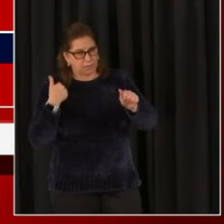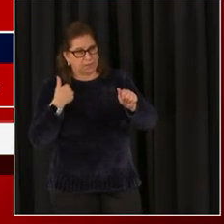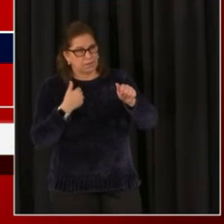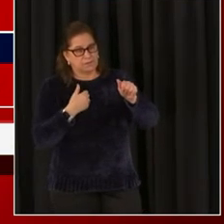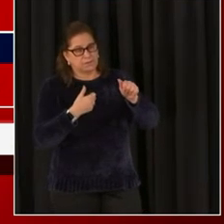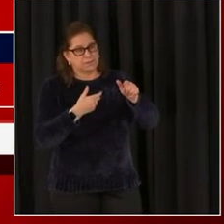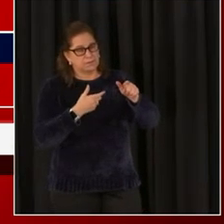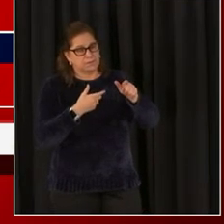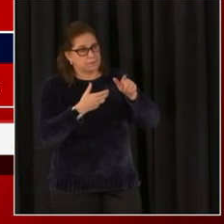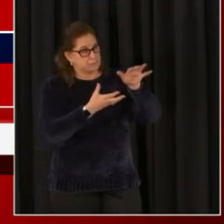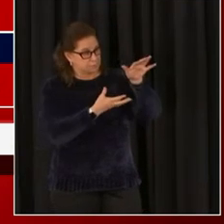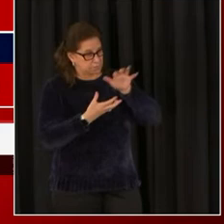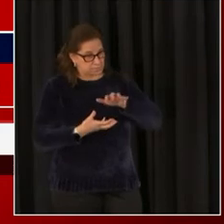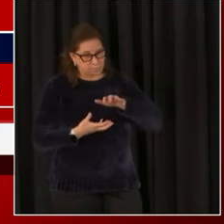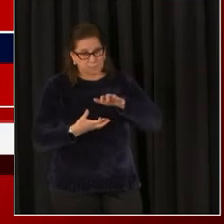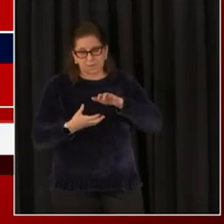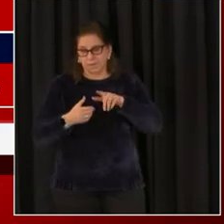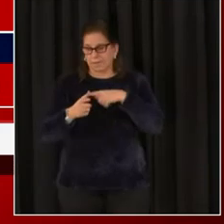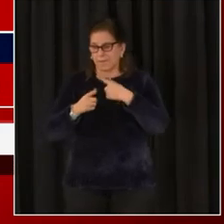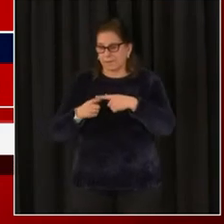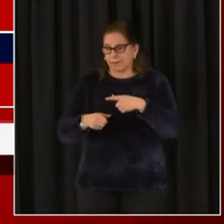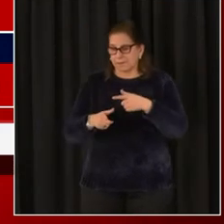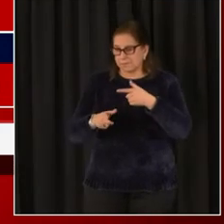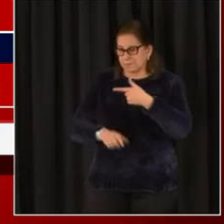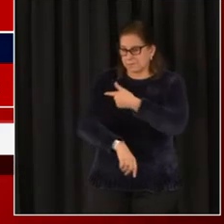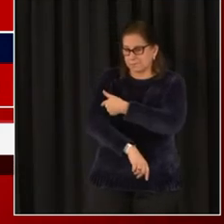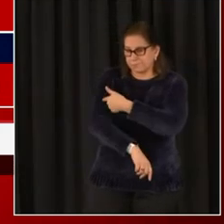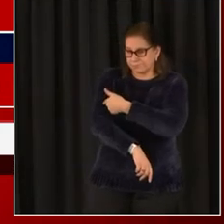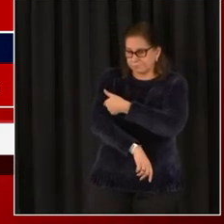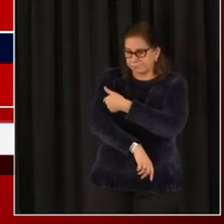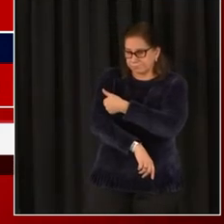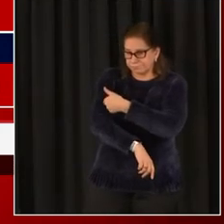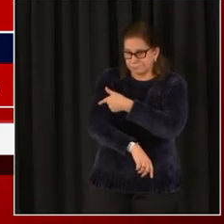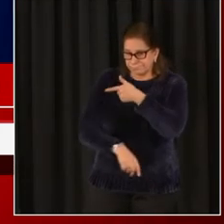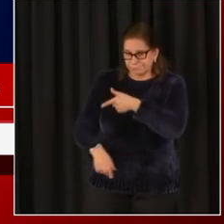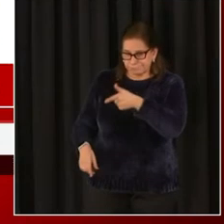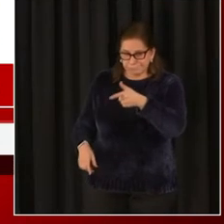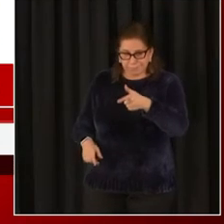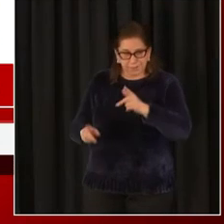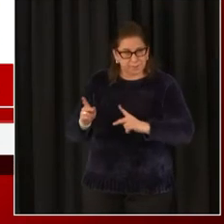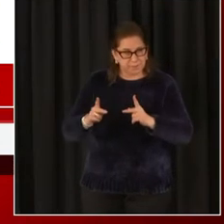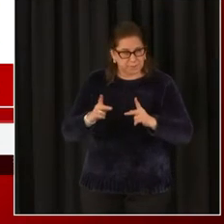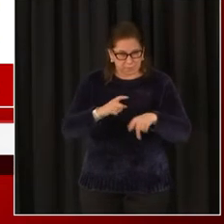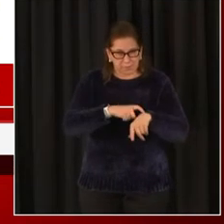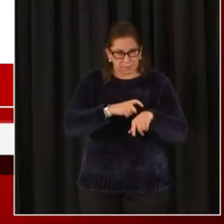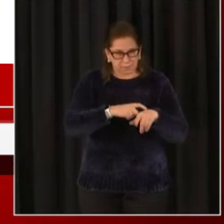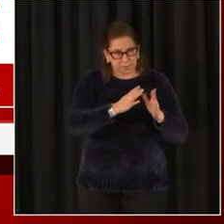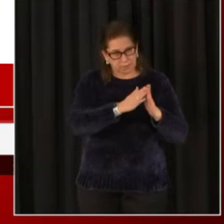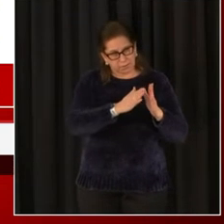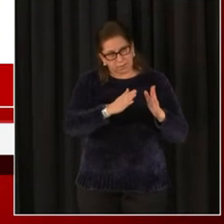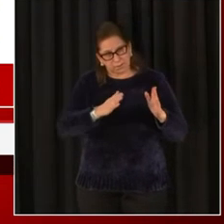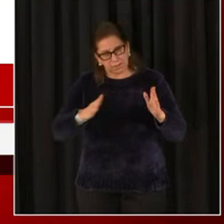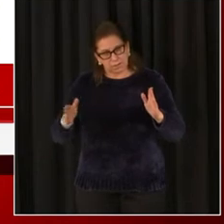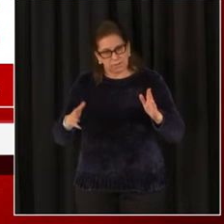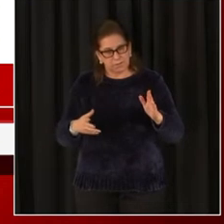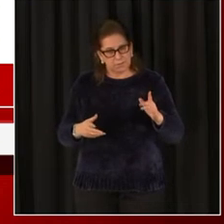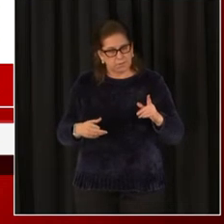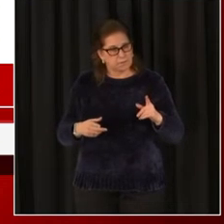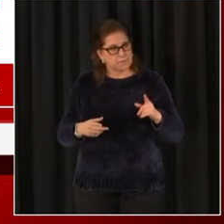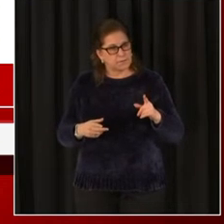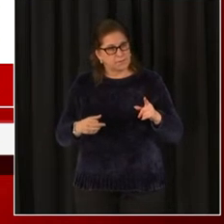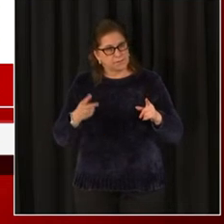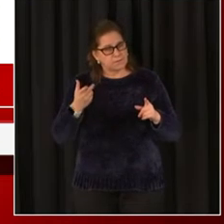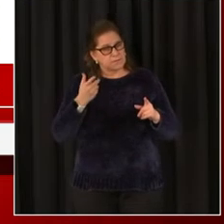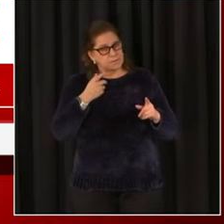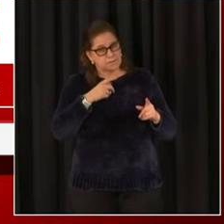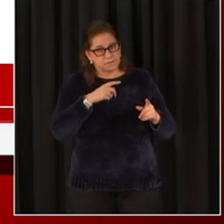shots in the arm. And so I, I guess the question is, you know, how can you complain about not getting enough shots, enough vaccines, if you're